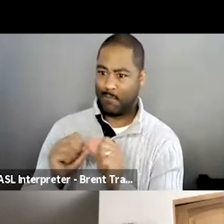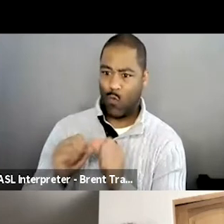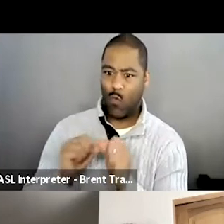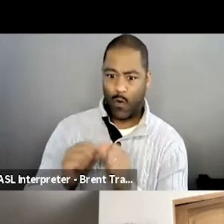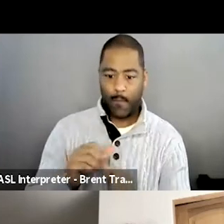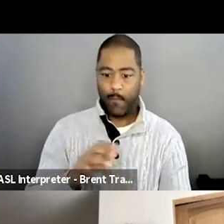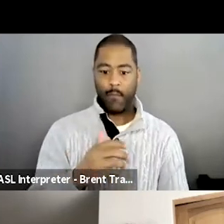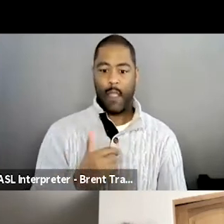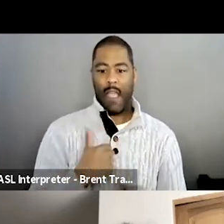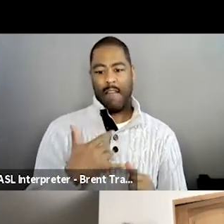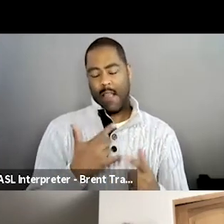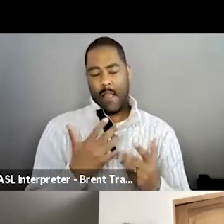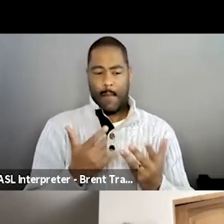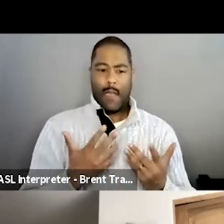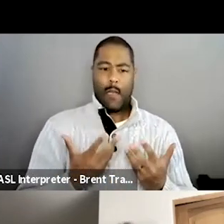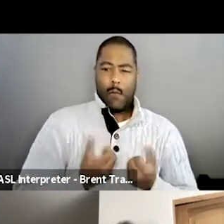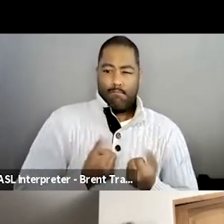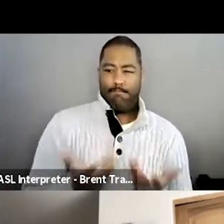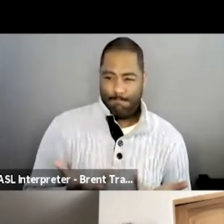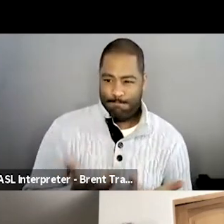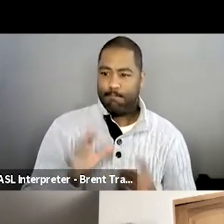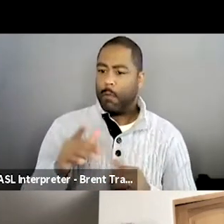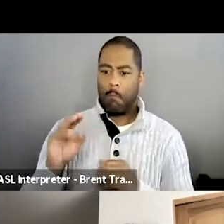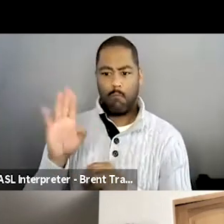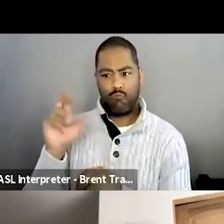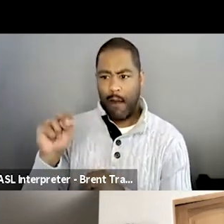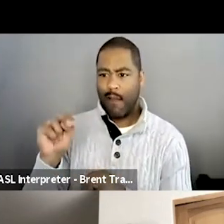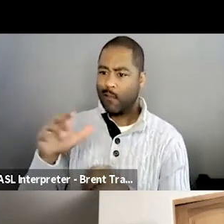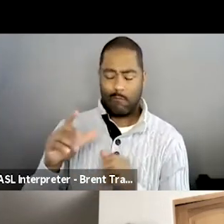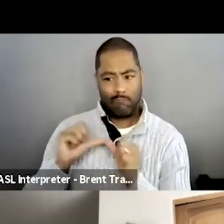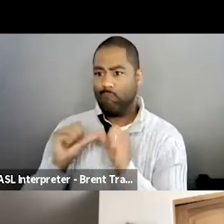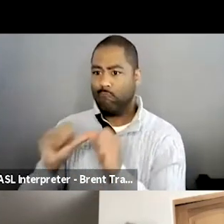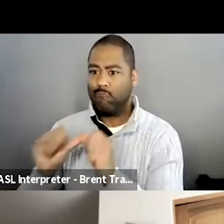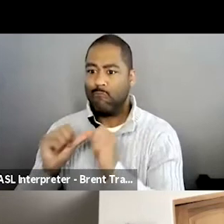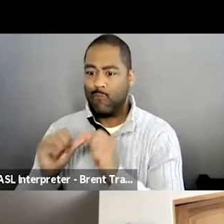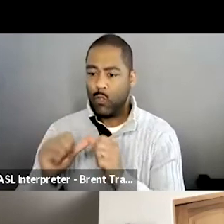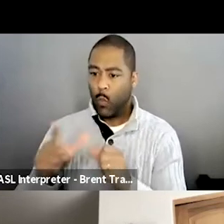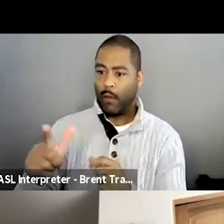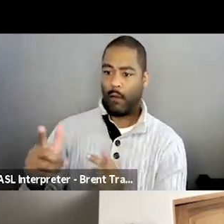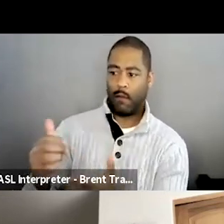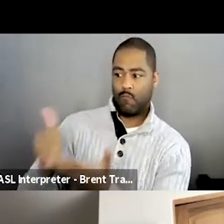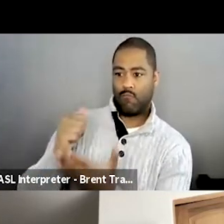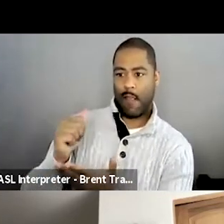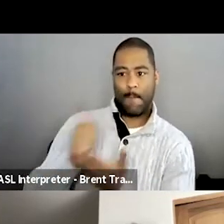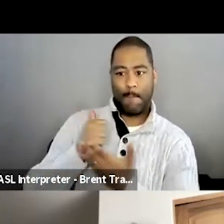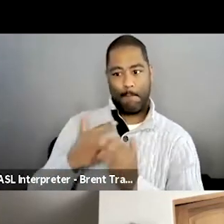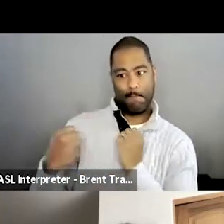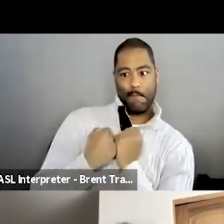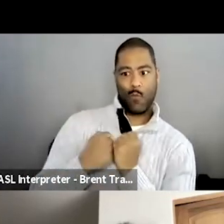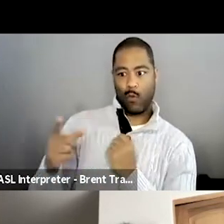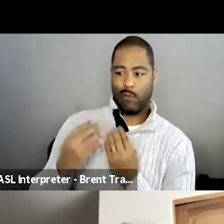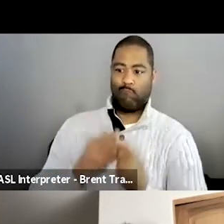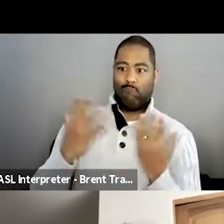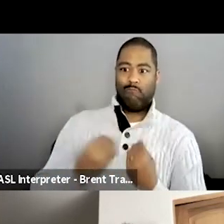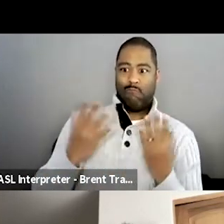was really instrumental in terms of us just, just giving me a renewed interest in the whole thing. And, and, and, you know, honestly, thank,